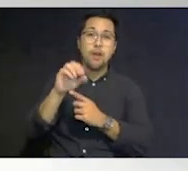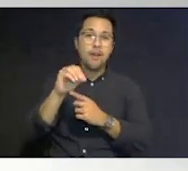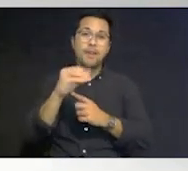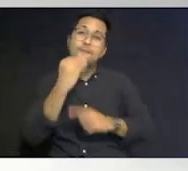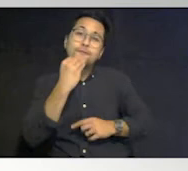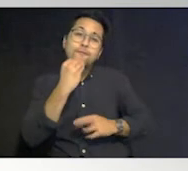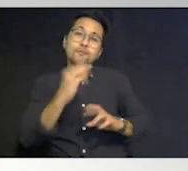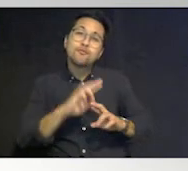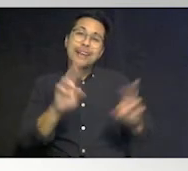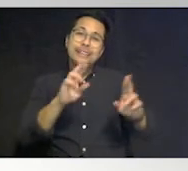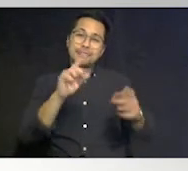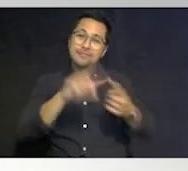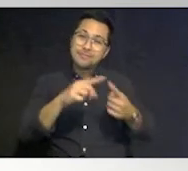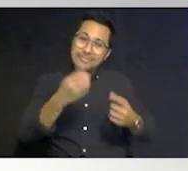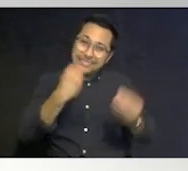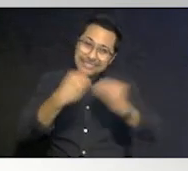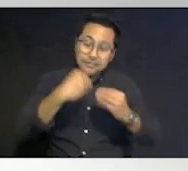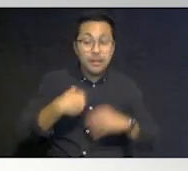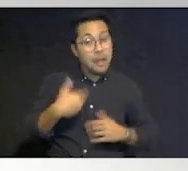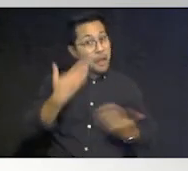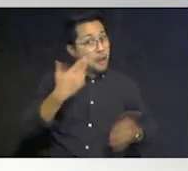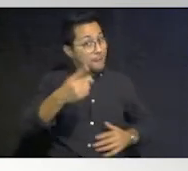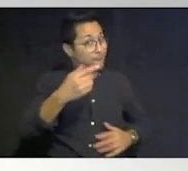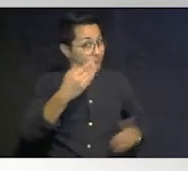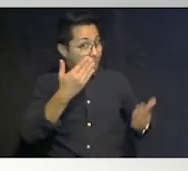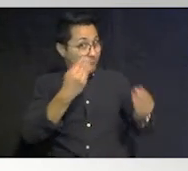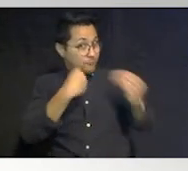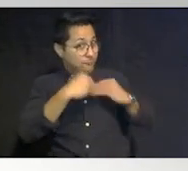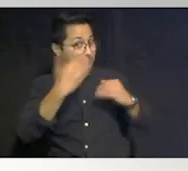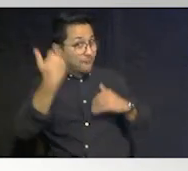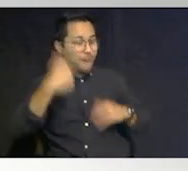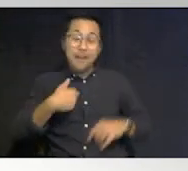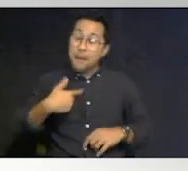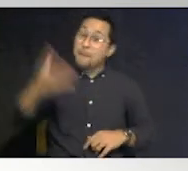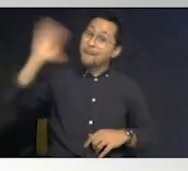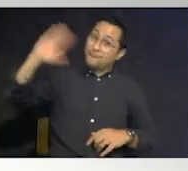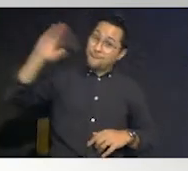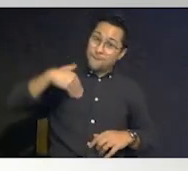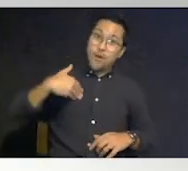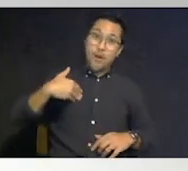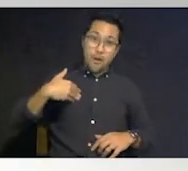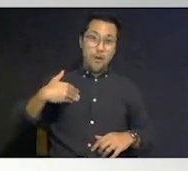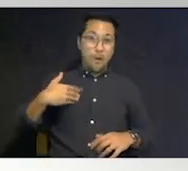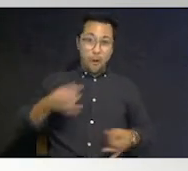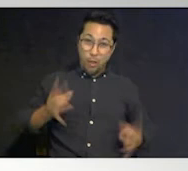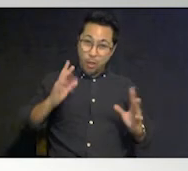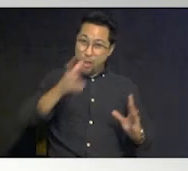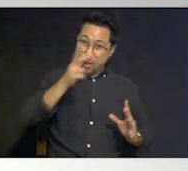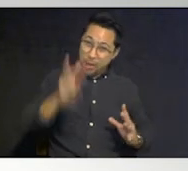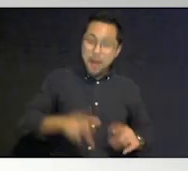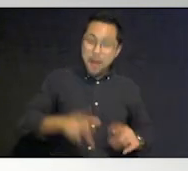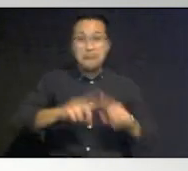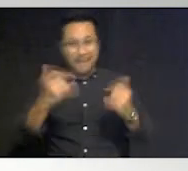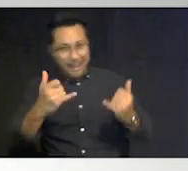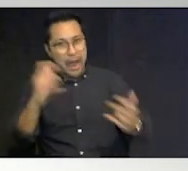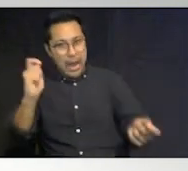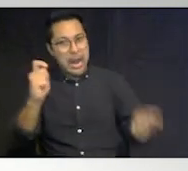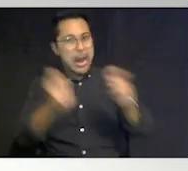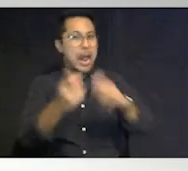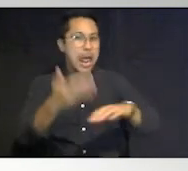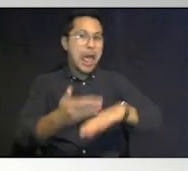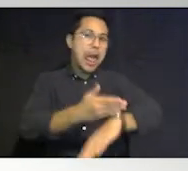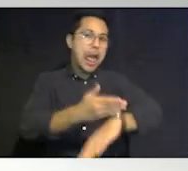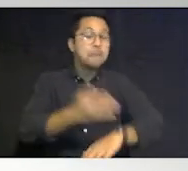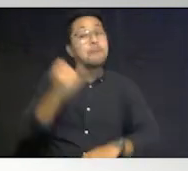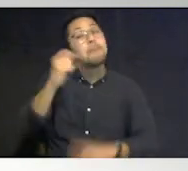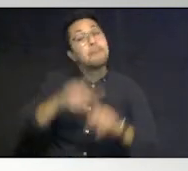i don't know if you've ever had them they're better than they used to be but they're not great but you know what if it's going to save someone's life let's